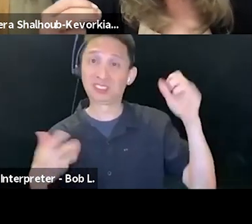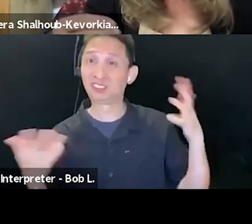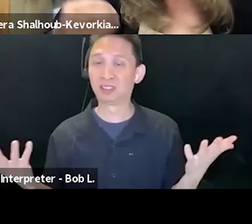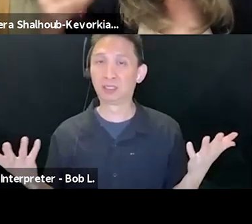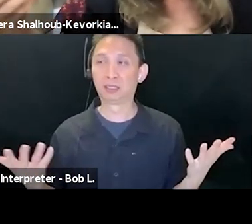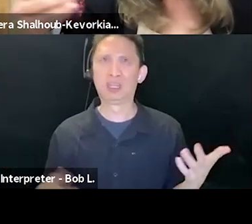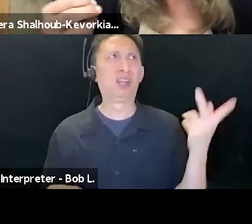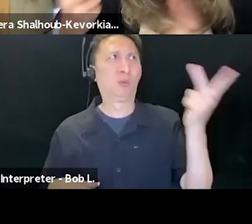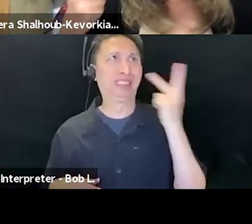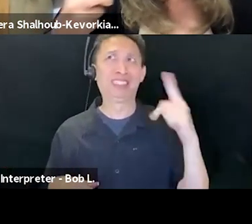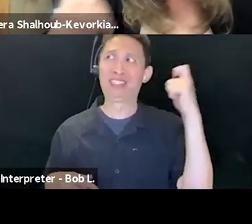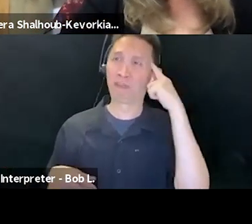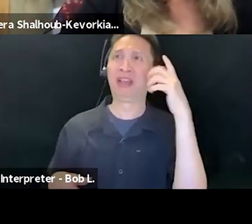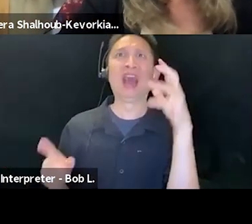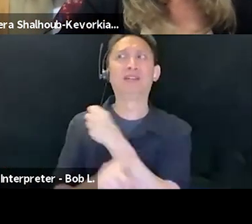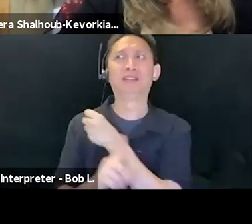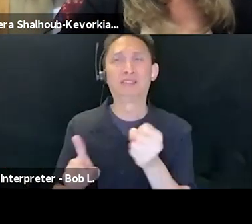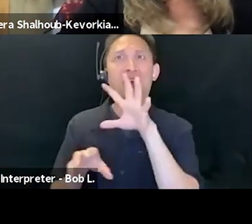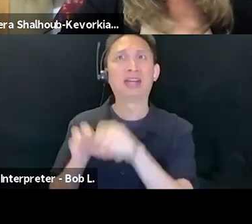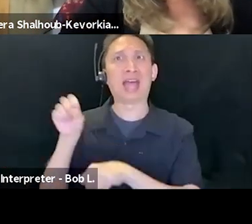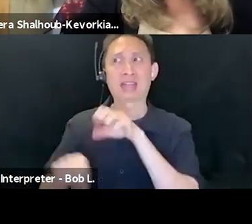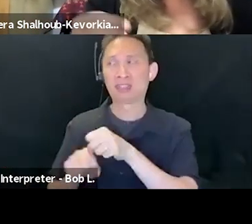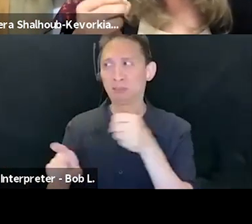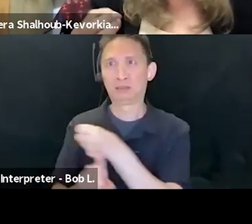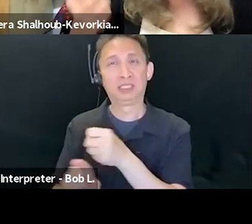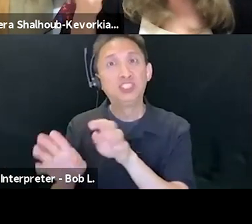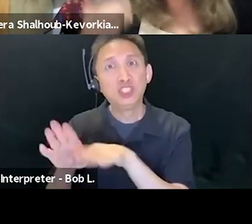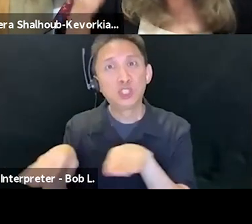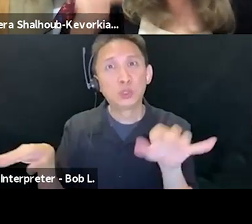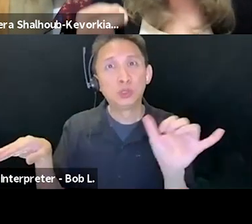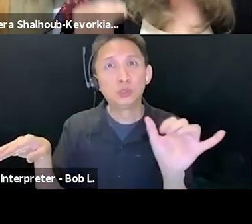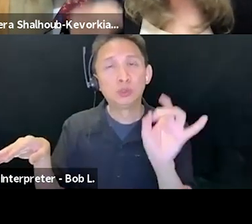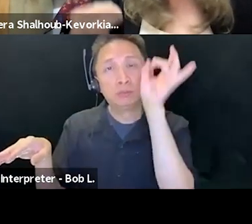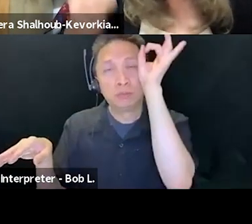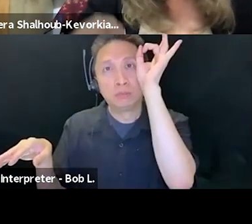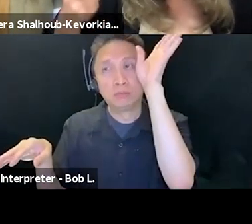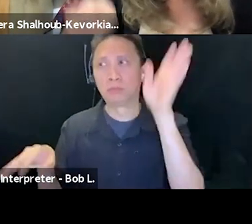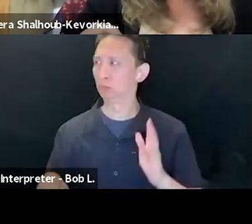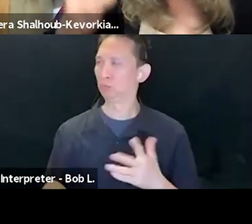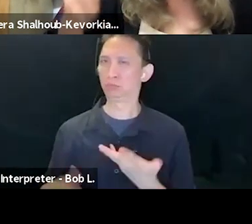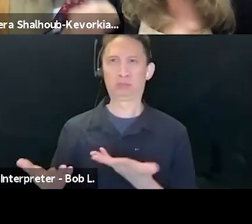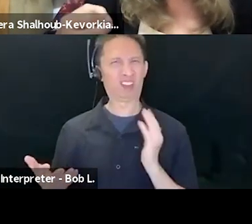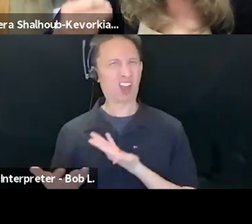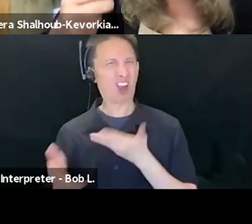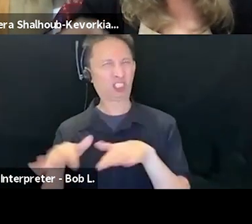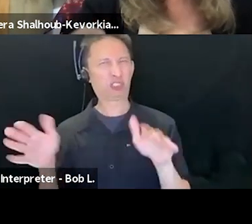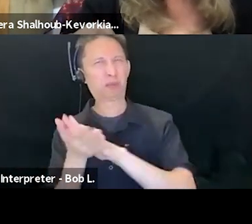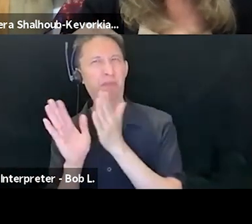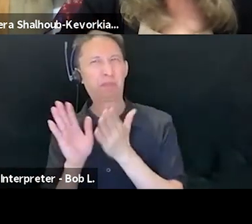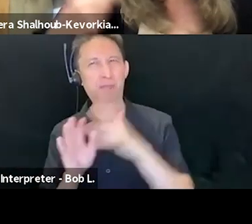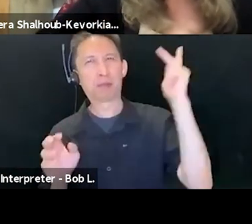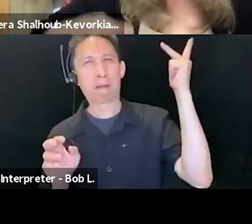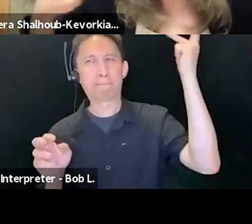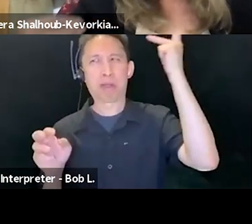alone, as my work on Unchilding clearly reveals, we see that our children became a political capital in the hands of the